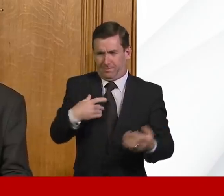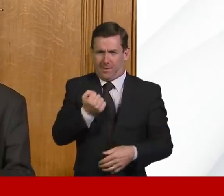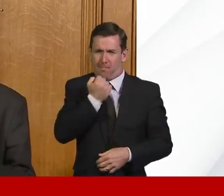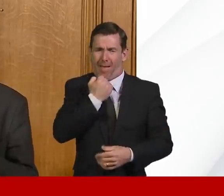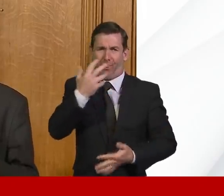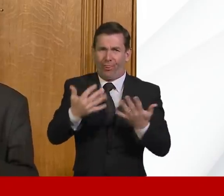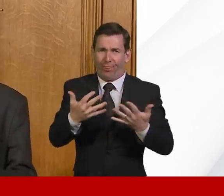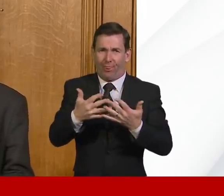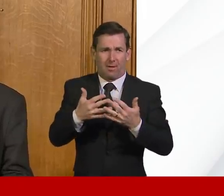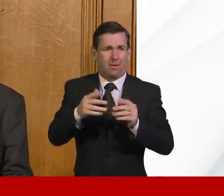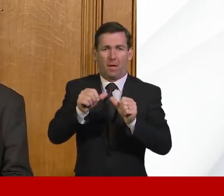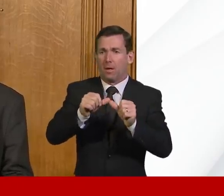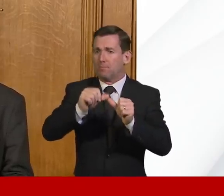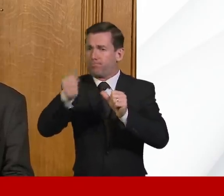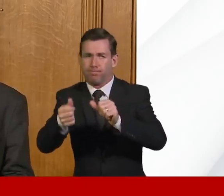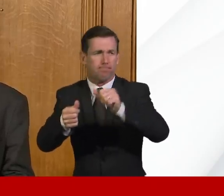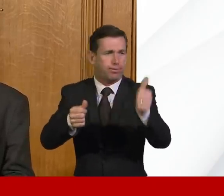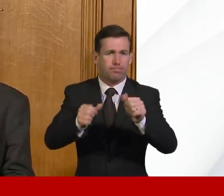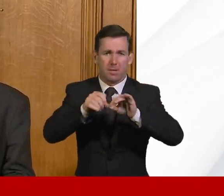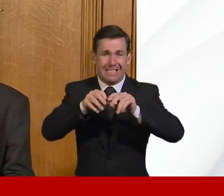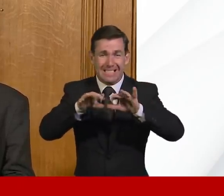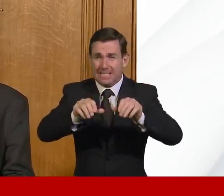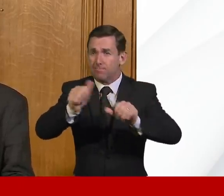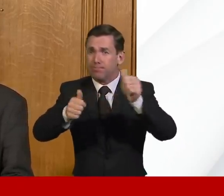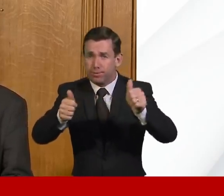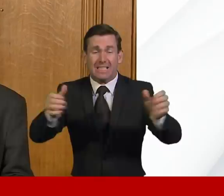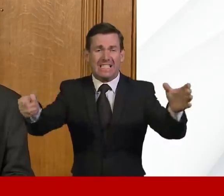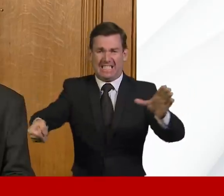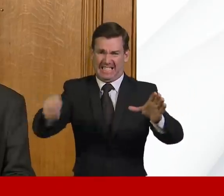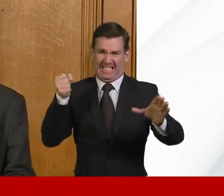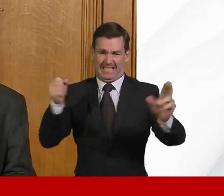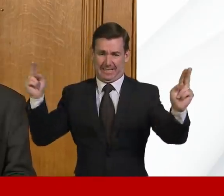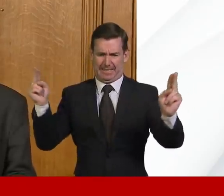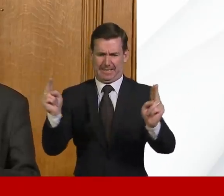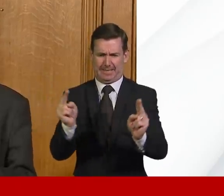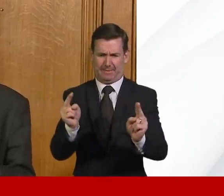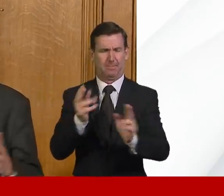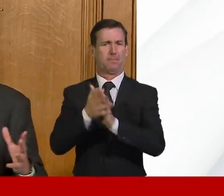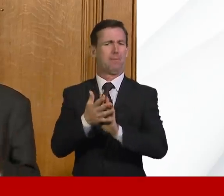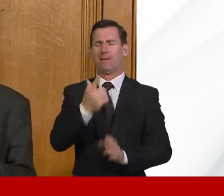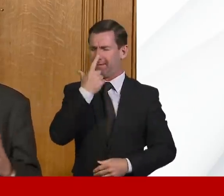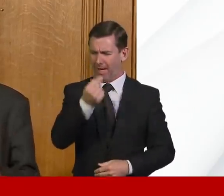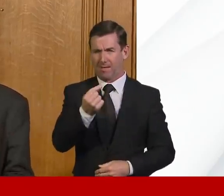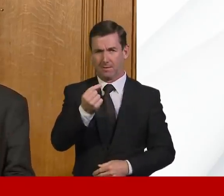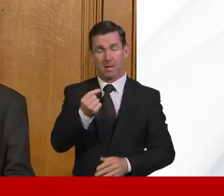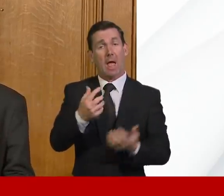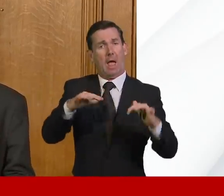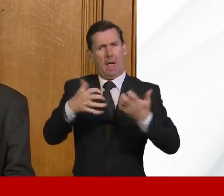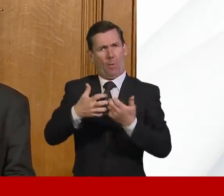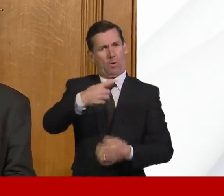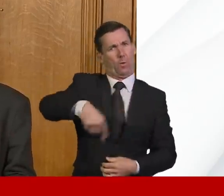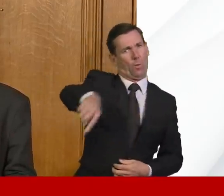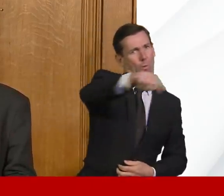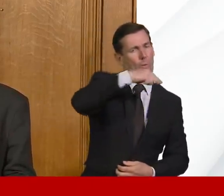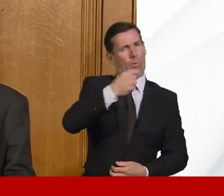underpins all these measures that have been put in. And so if we all comply with the measures and reduce that amount of transmission,